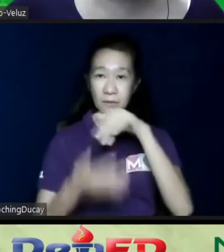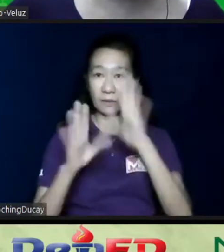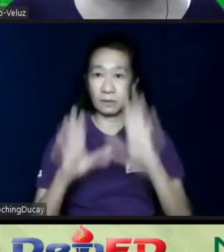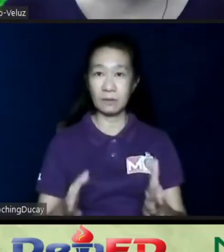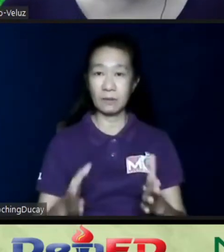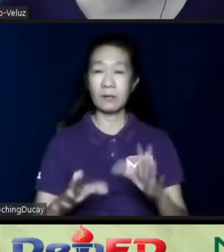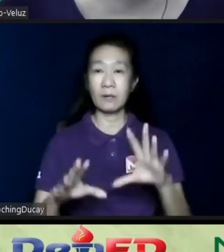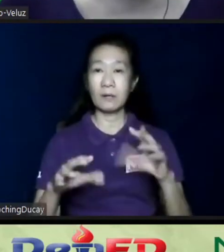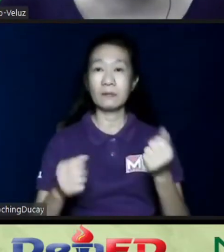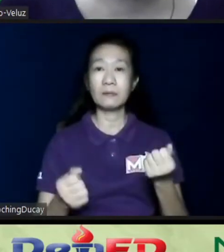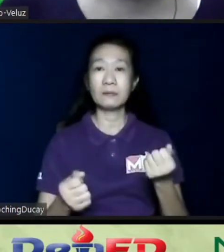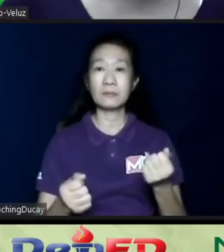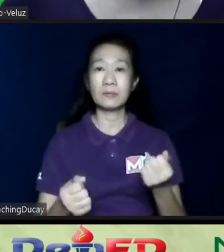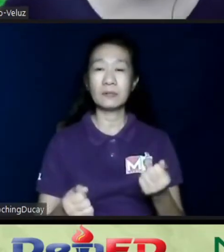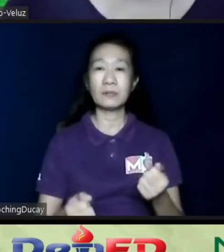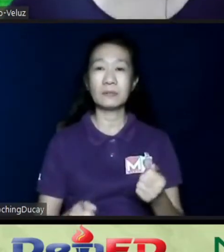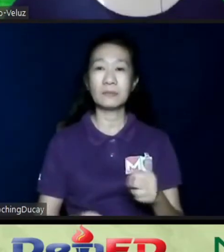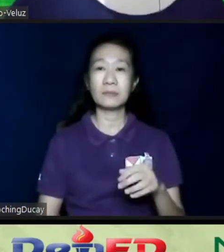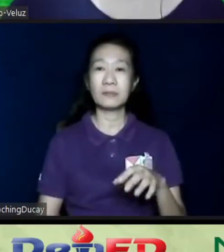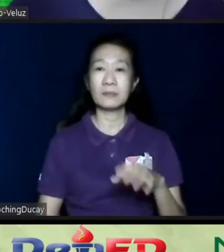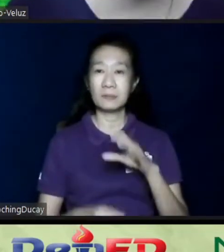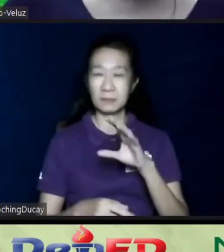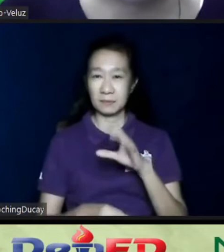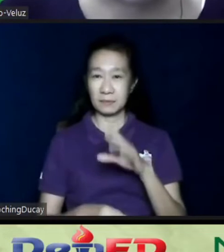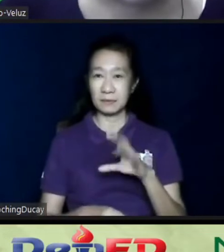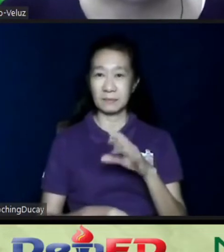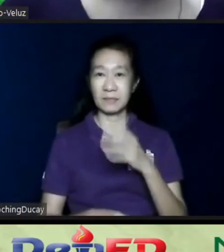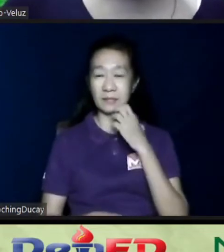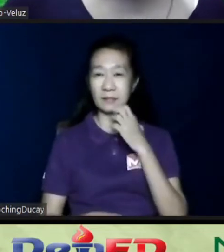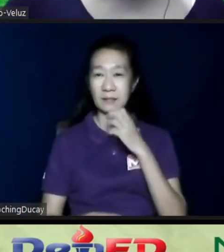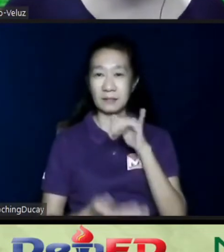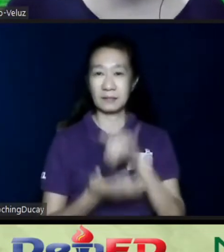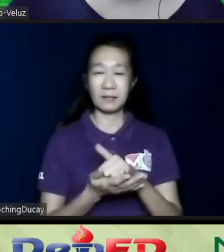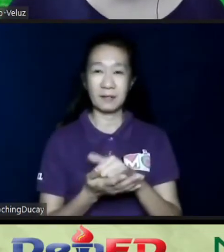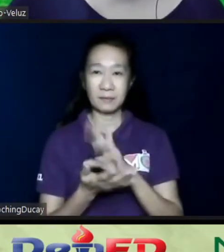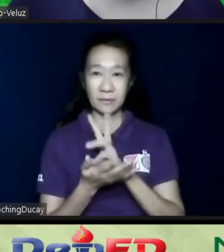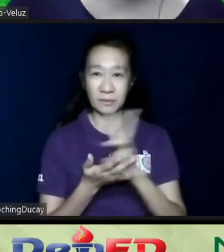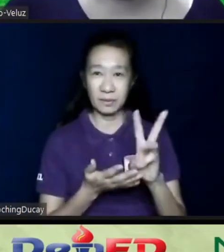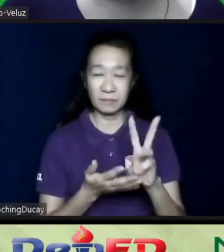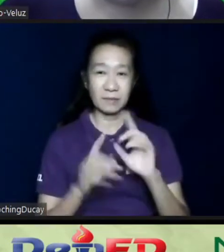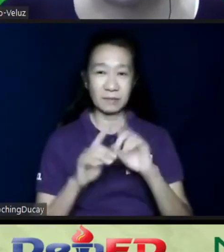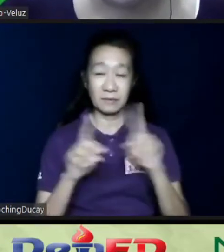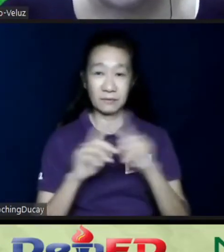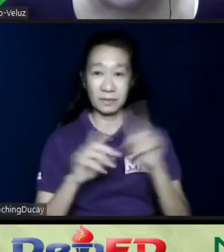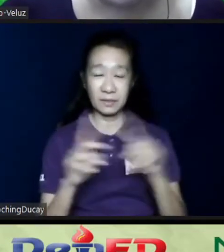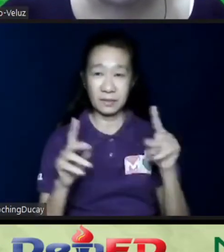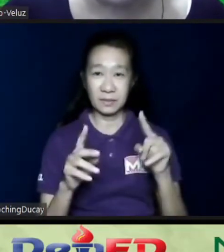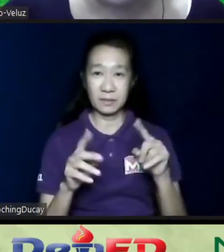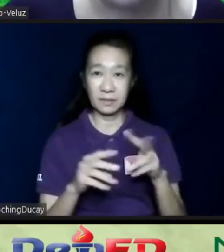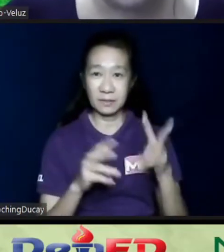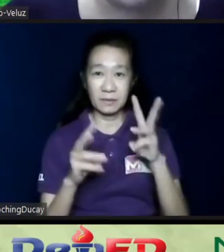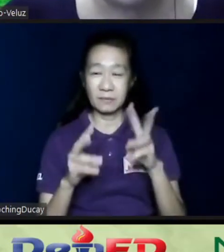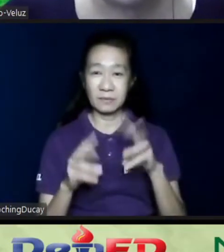carbonara I ate that week. Pero iba-iba naman silang versions of it. There were